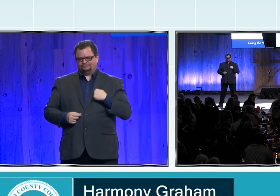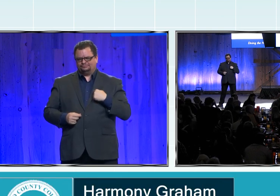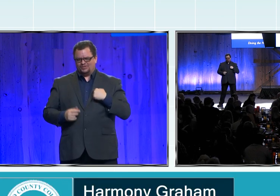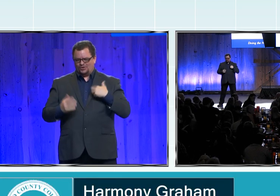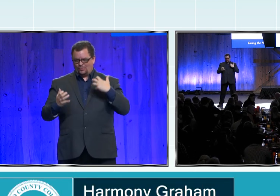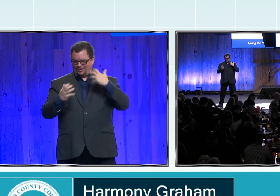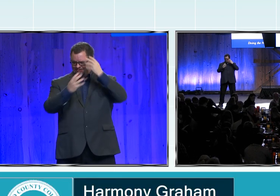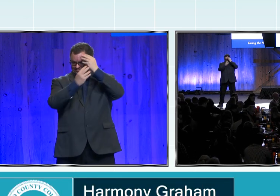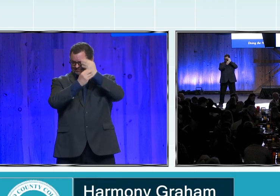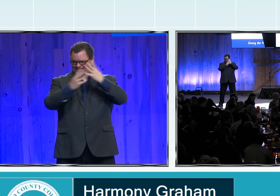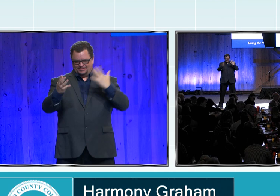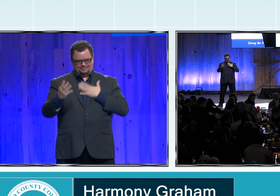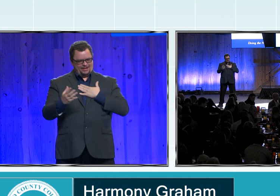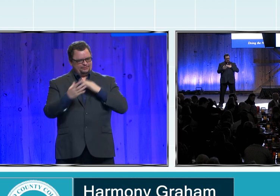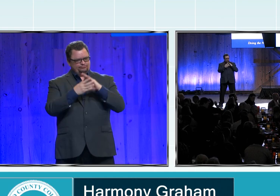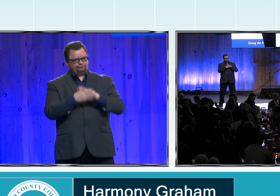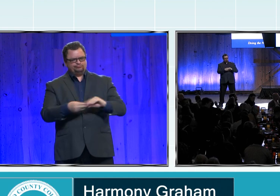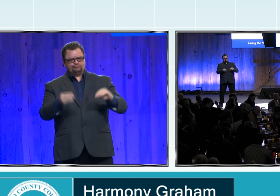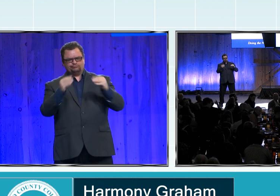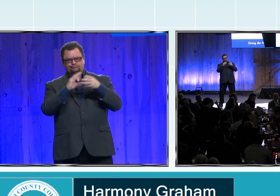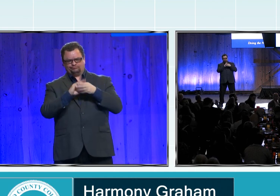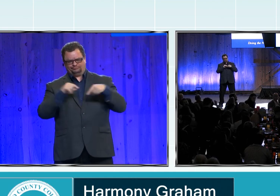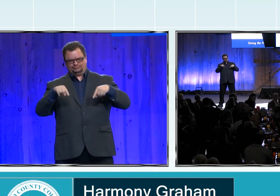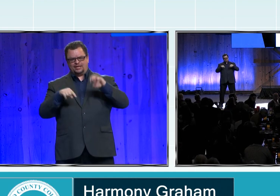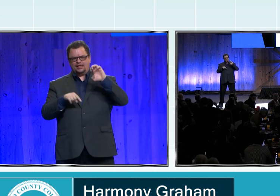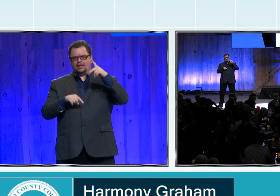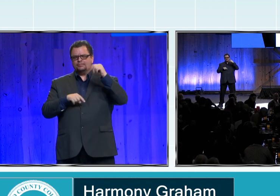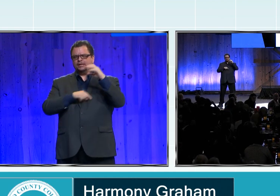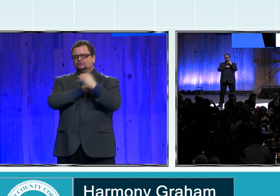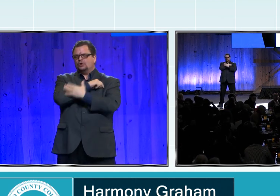their partnership with Hope and Home has changed my life forever.